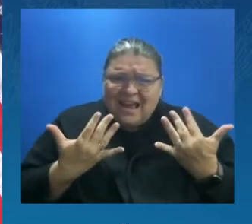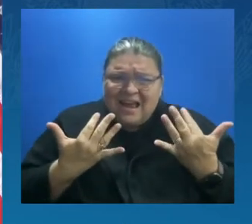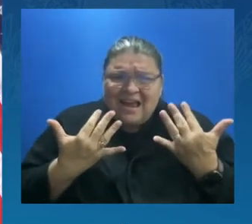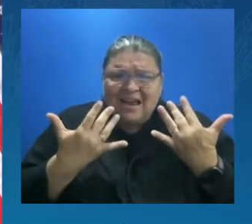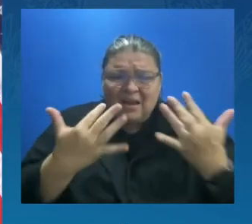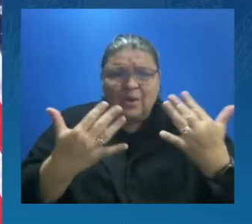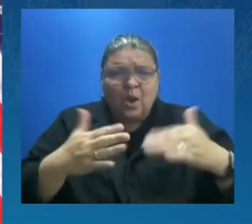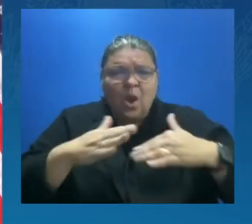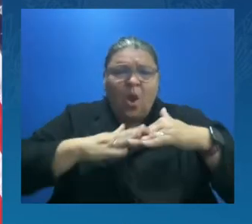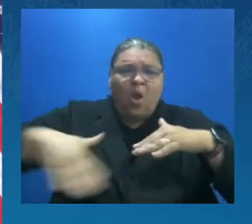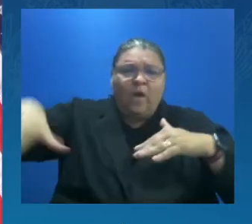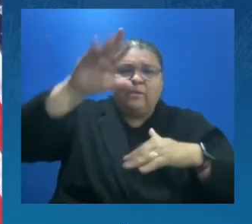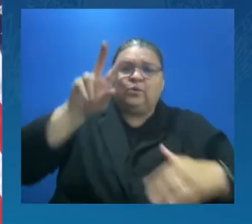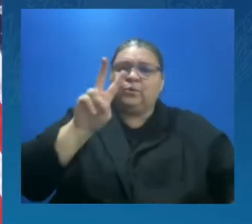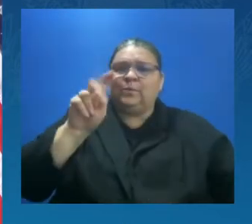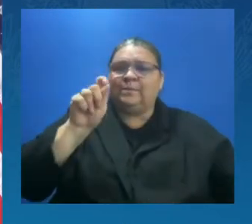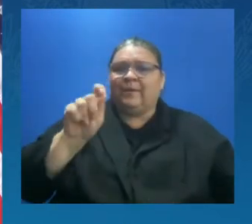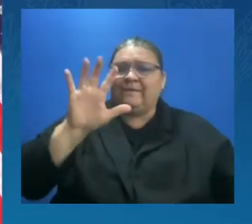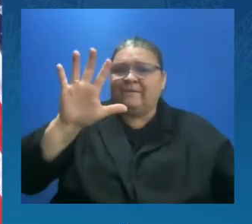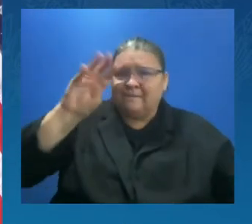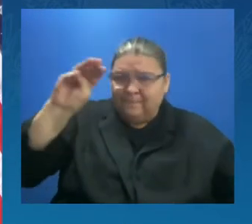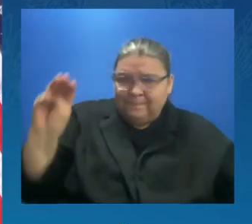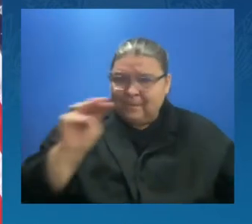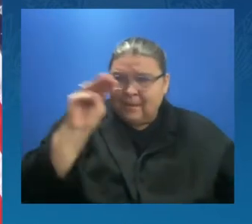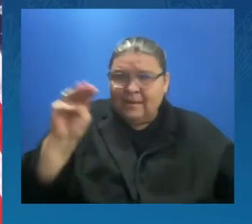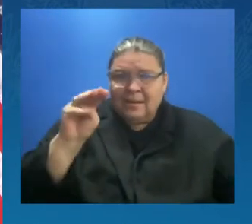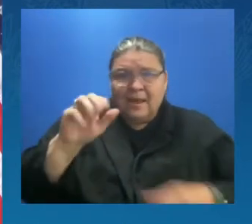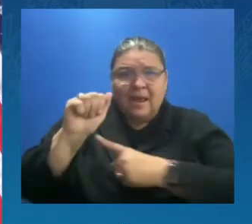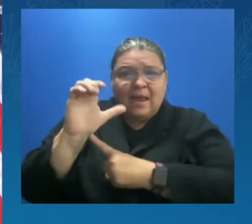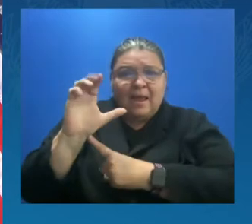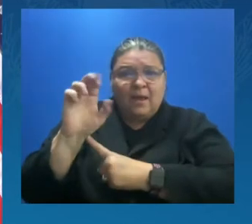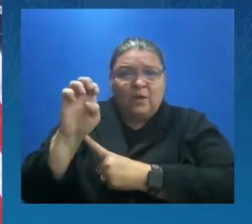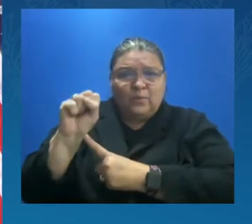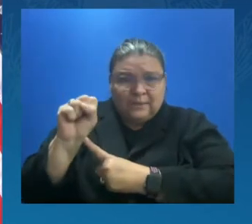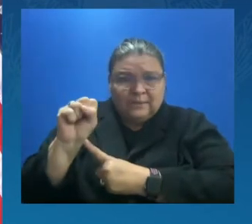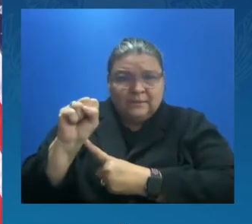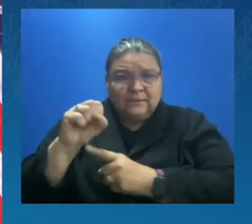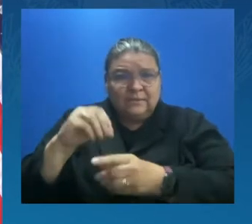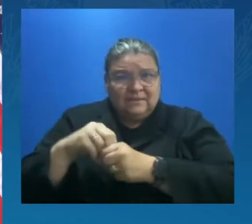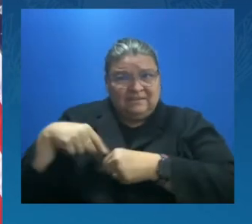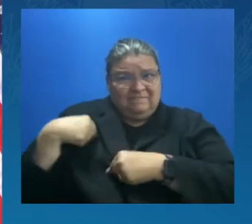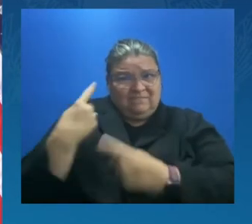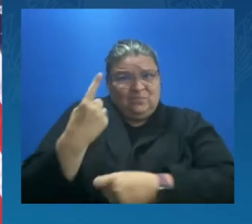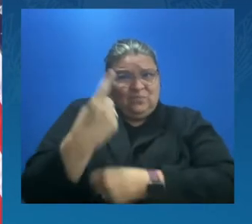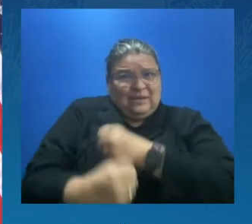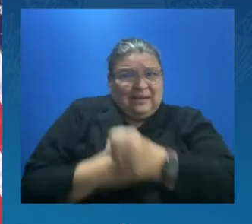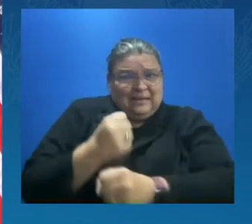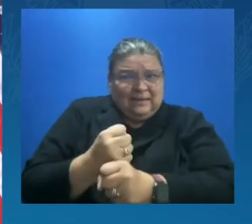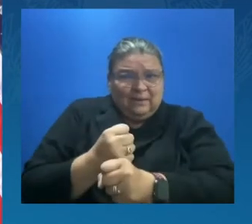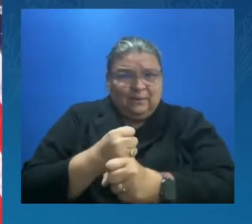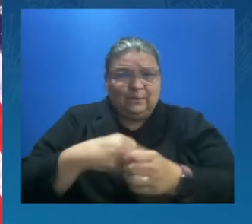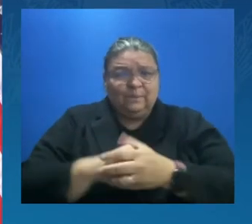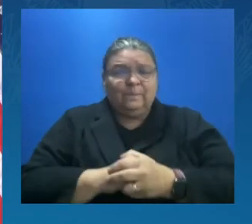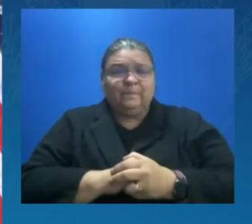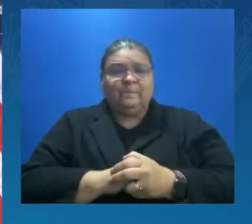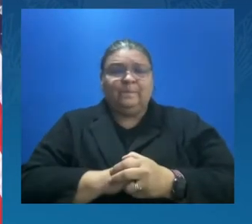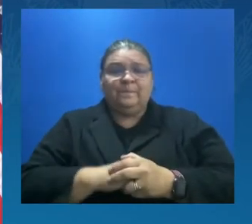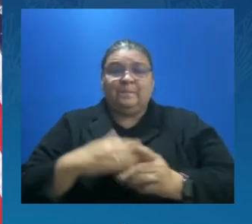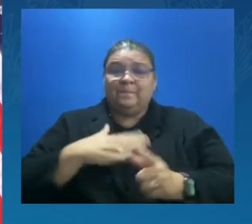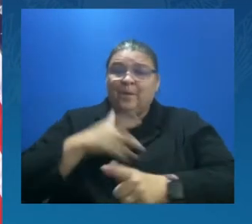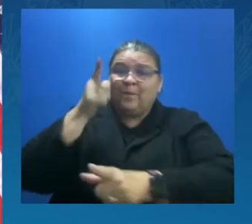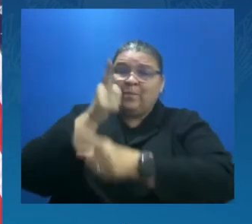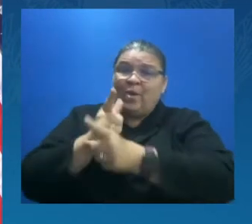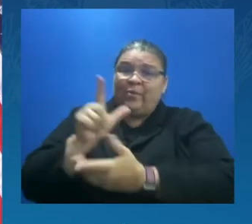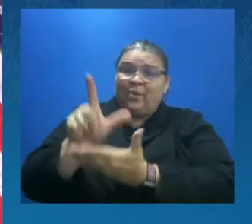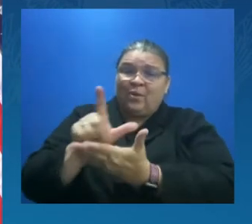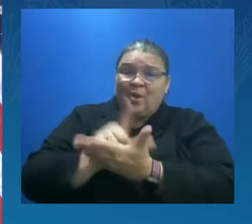last year alone. Yandy and I were talking about it, and my brother-in-law is a firefighter. And I thank you for